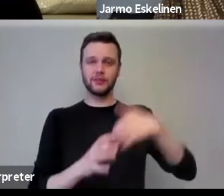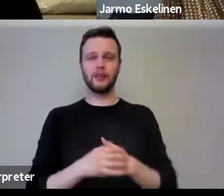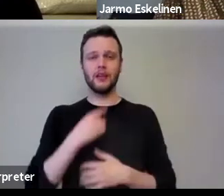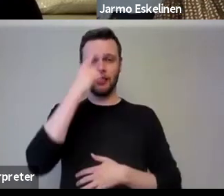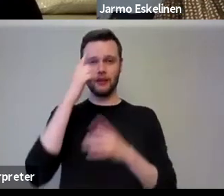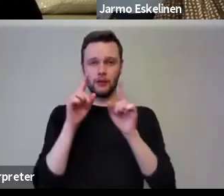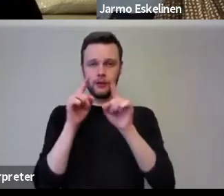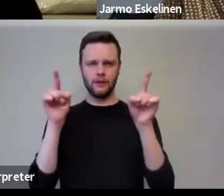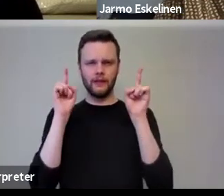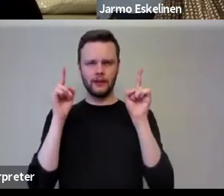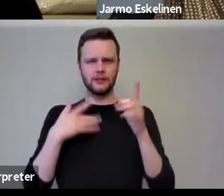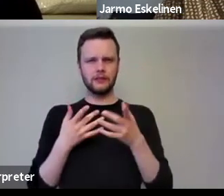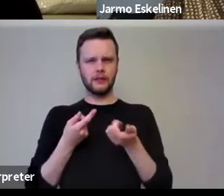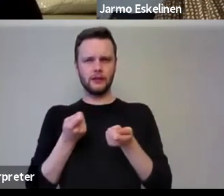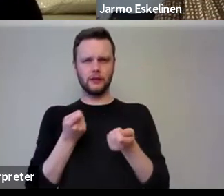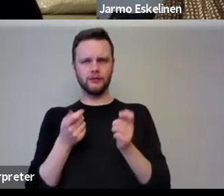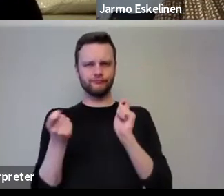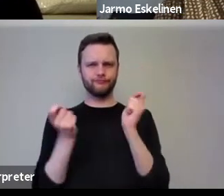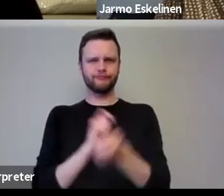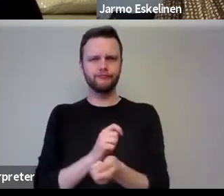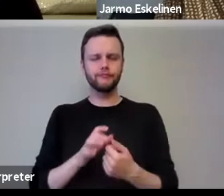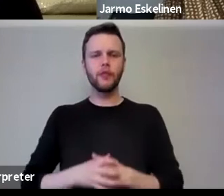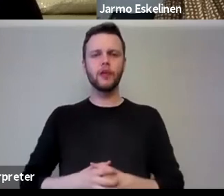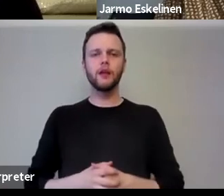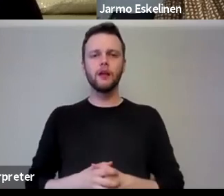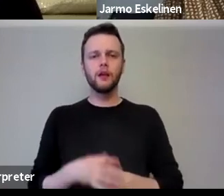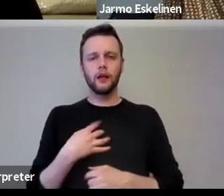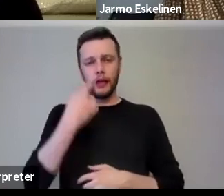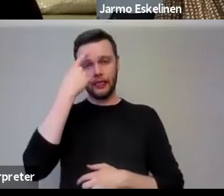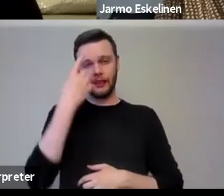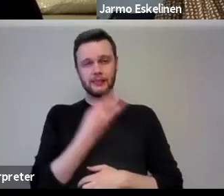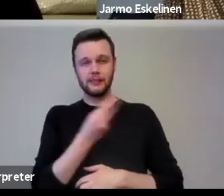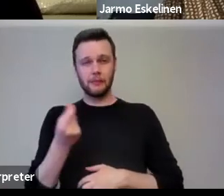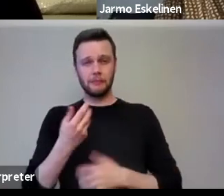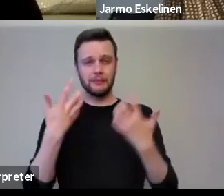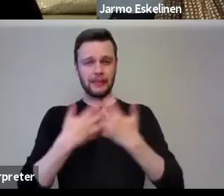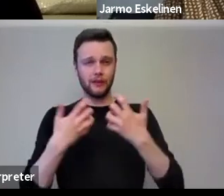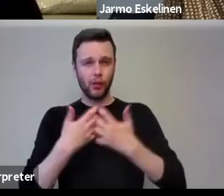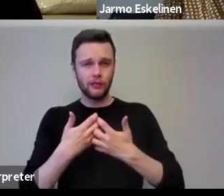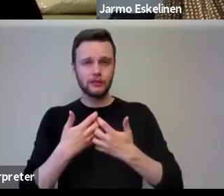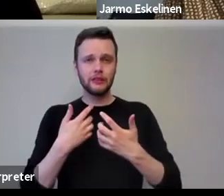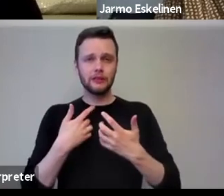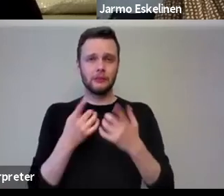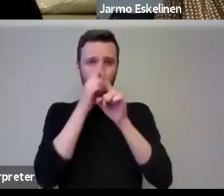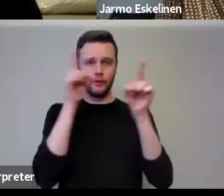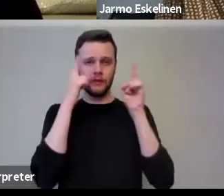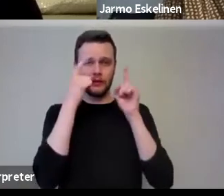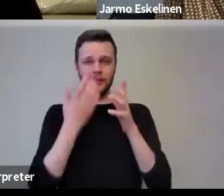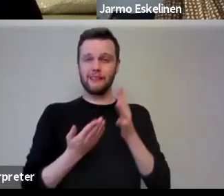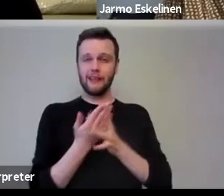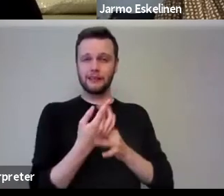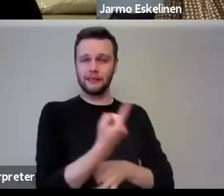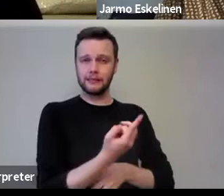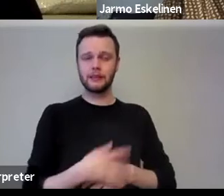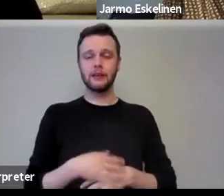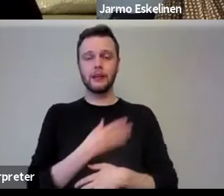can play a huge role to reverse that. Um, I think that the, some of the technology which universities may have access to can